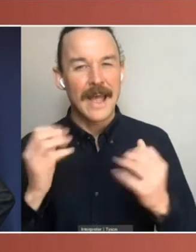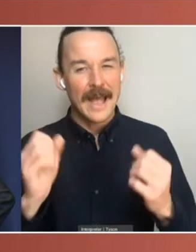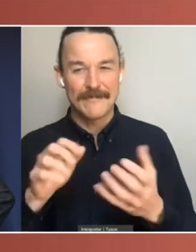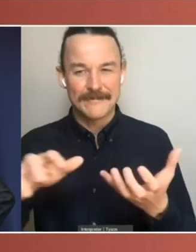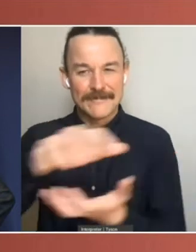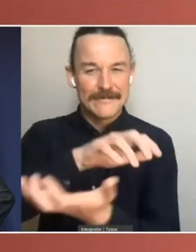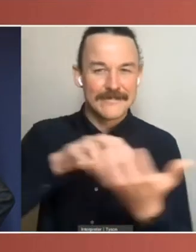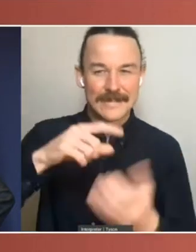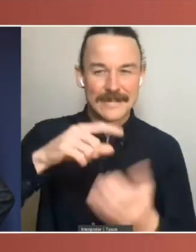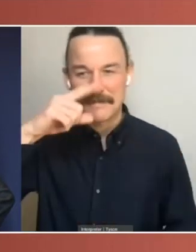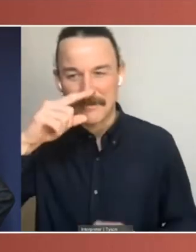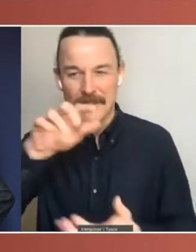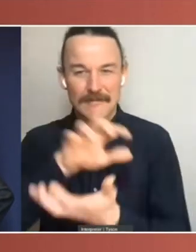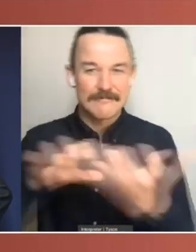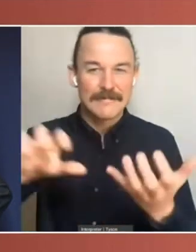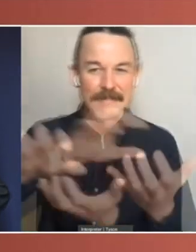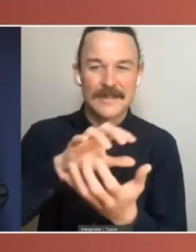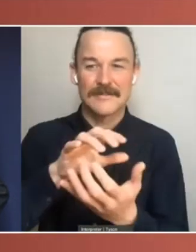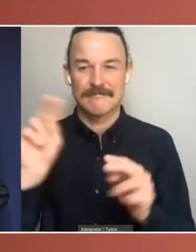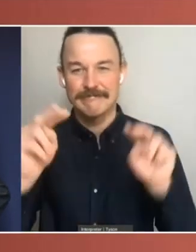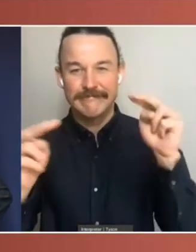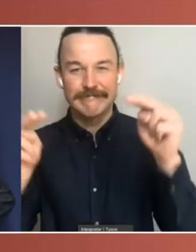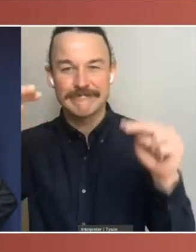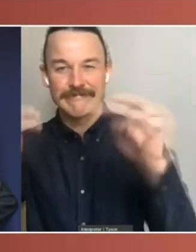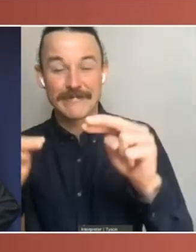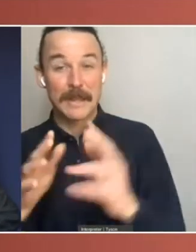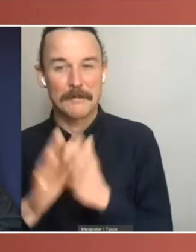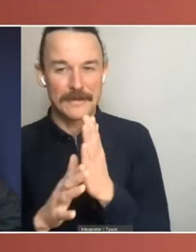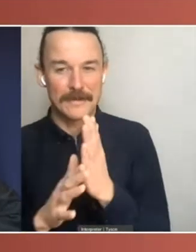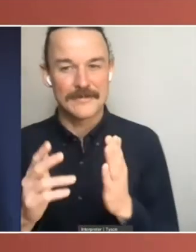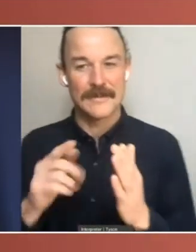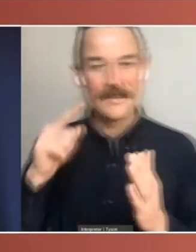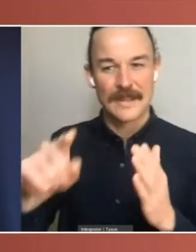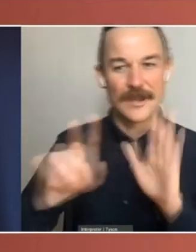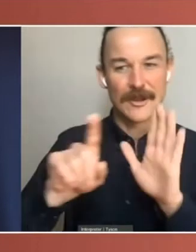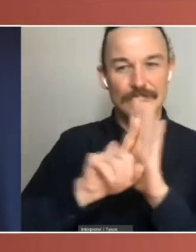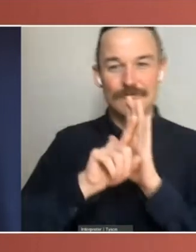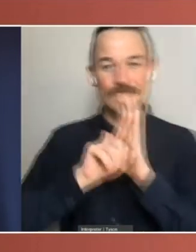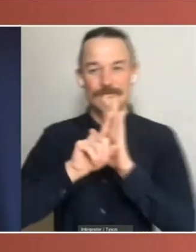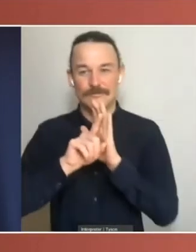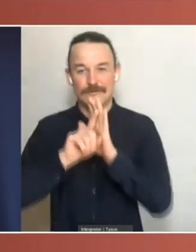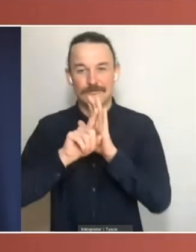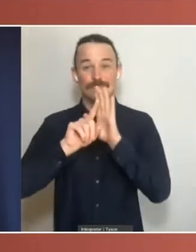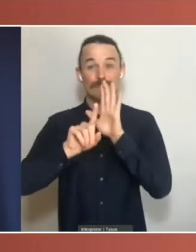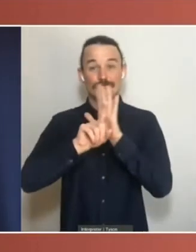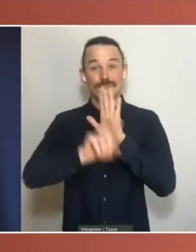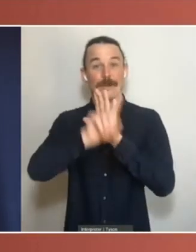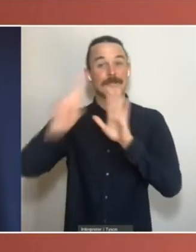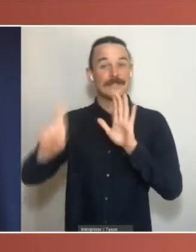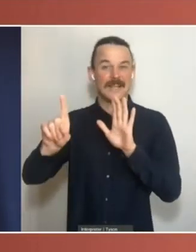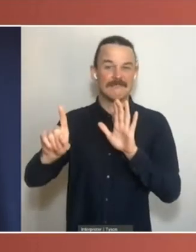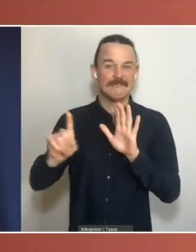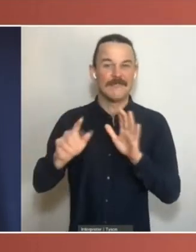it represents a diversity of interests across state boundaries. And I think that's ultimately good for democracy.